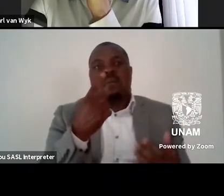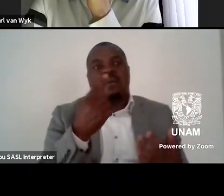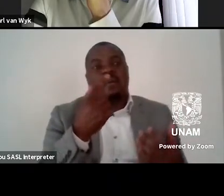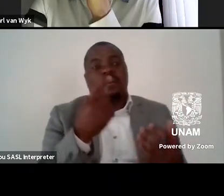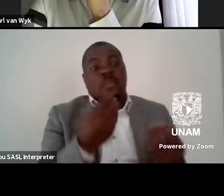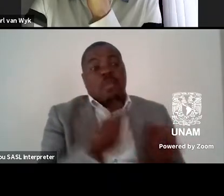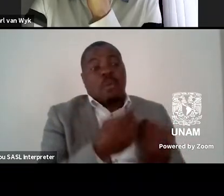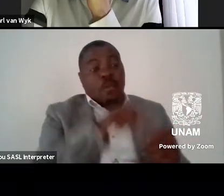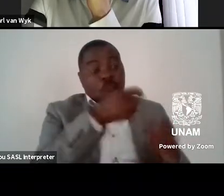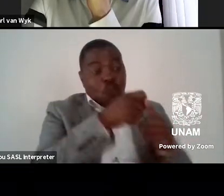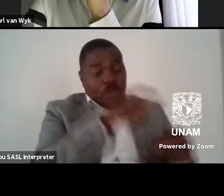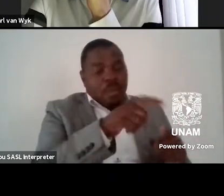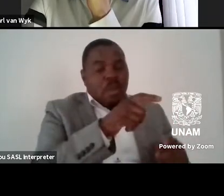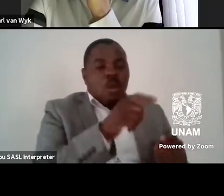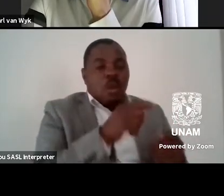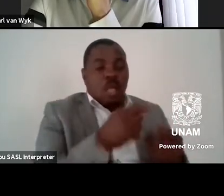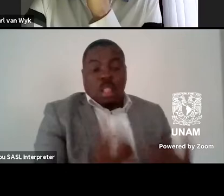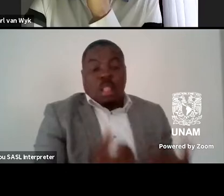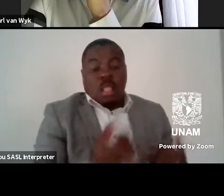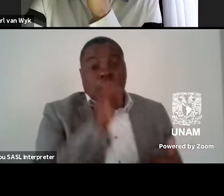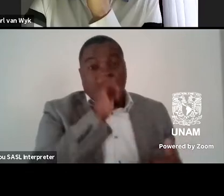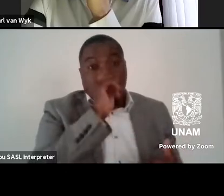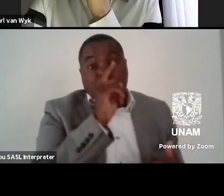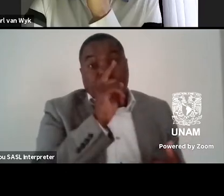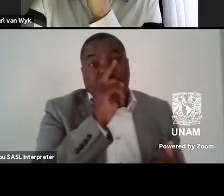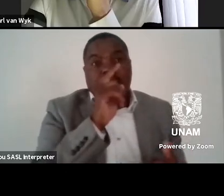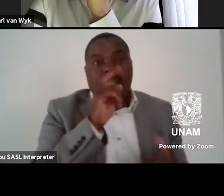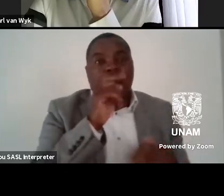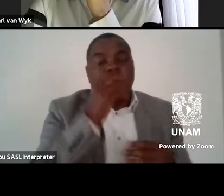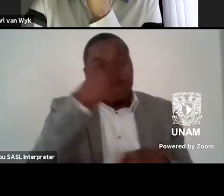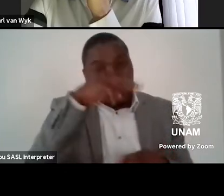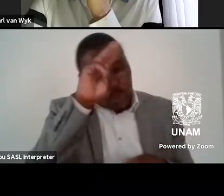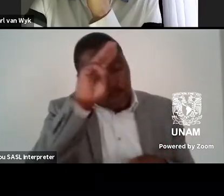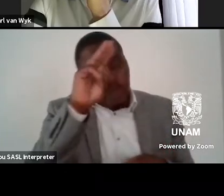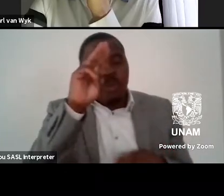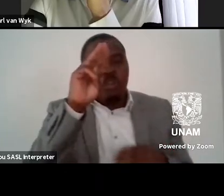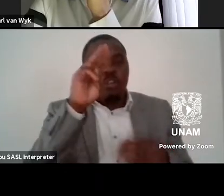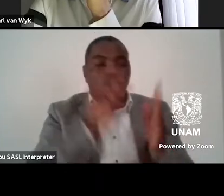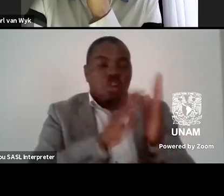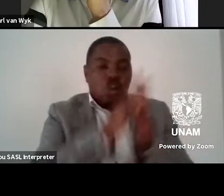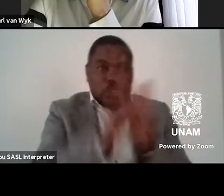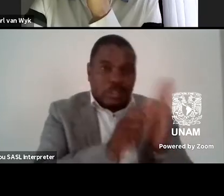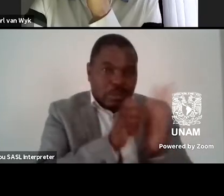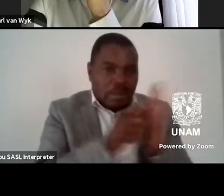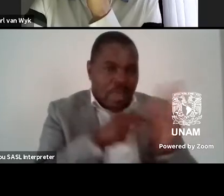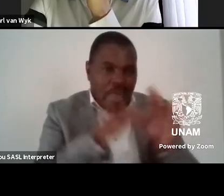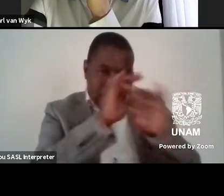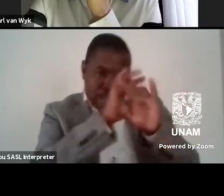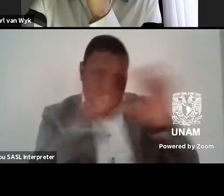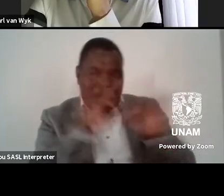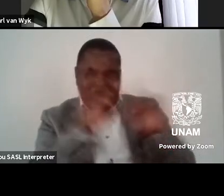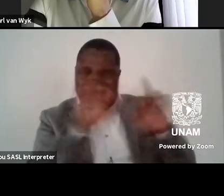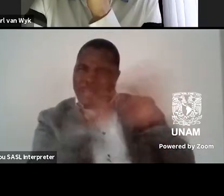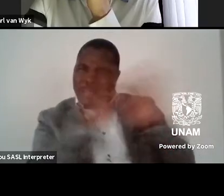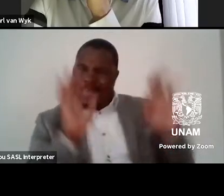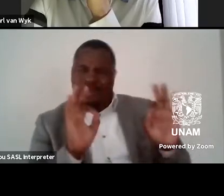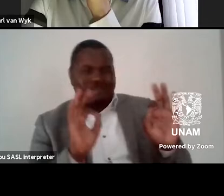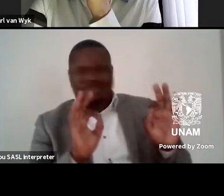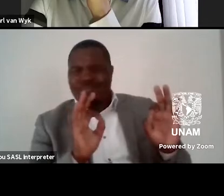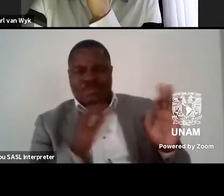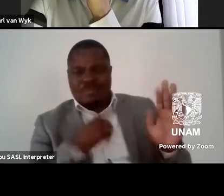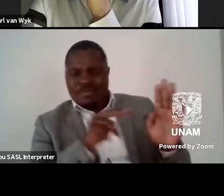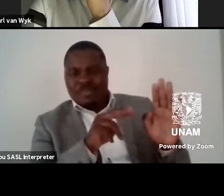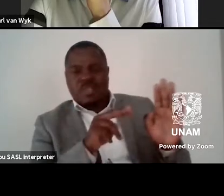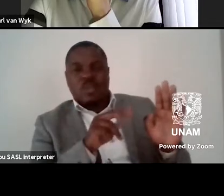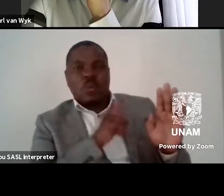it's a clearly division not so clearly but as far as I can see some kind of division